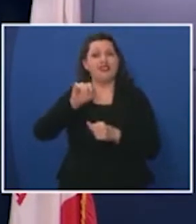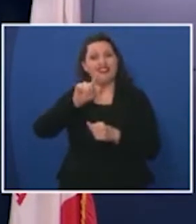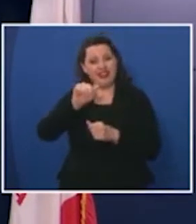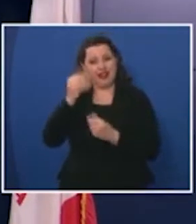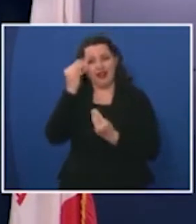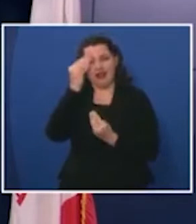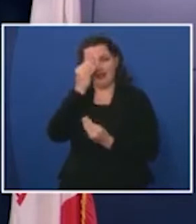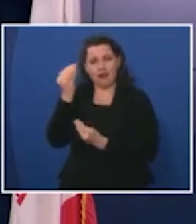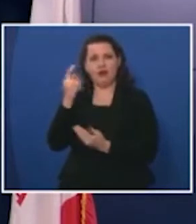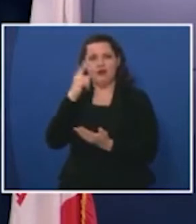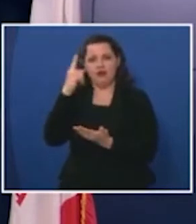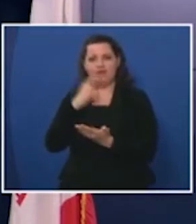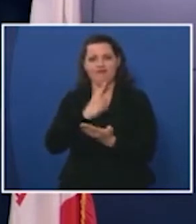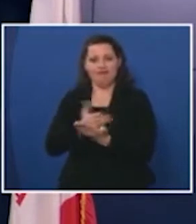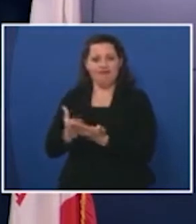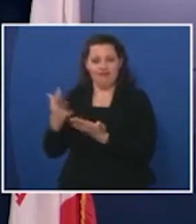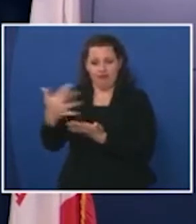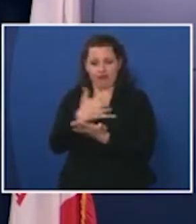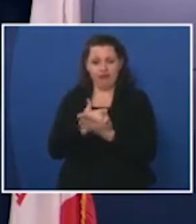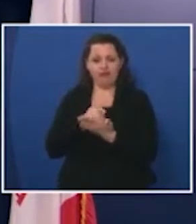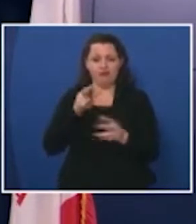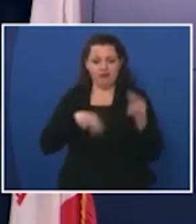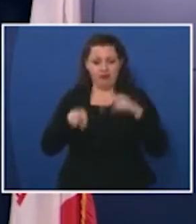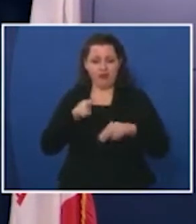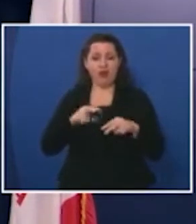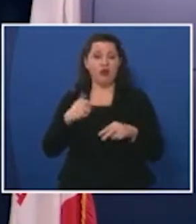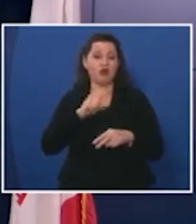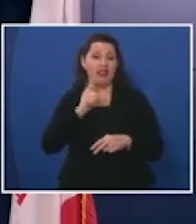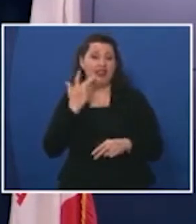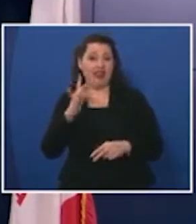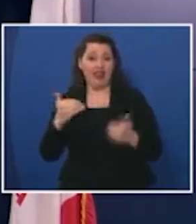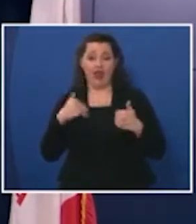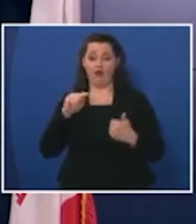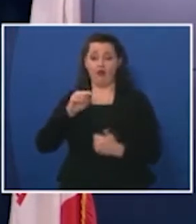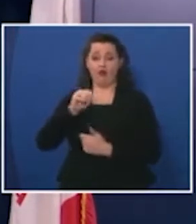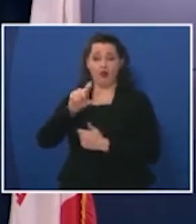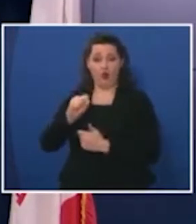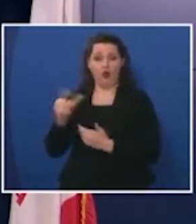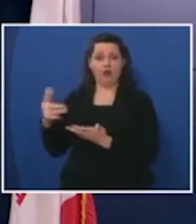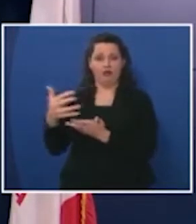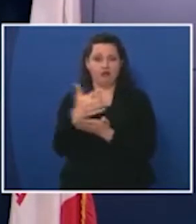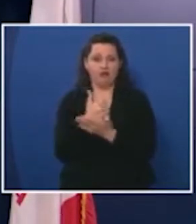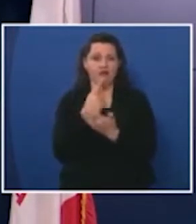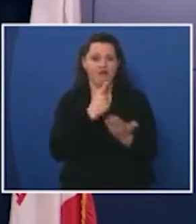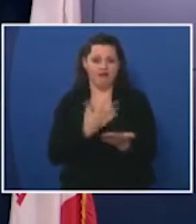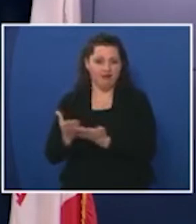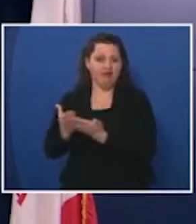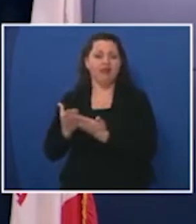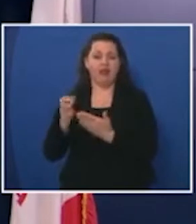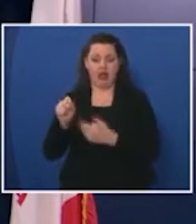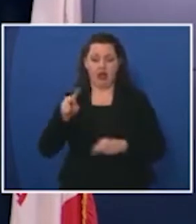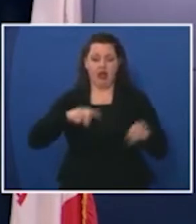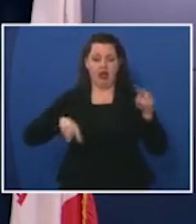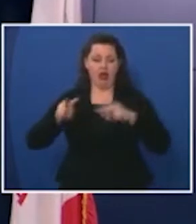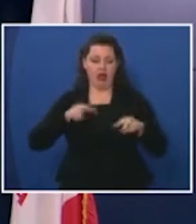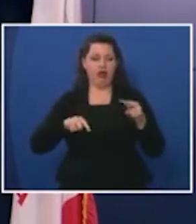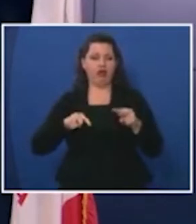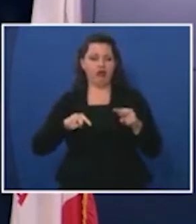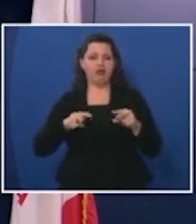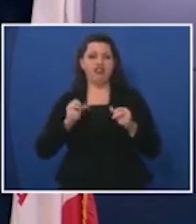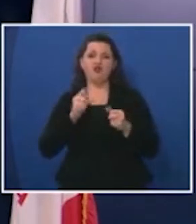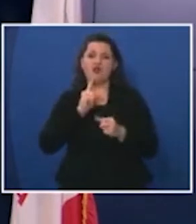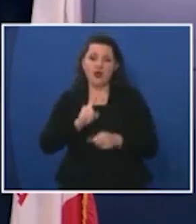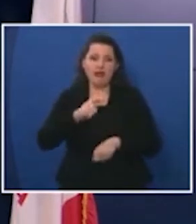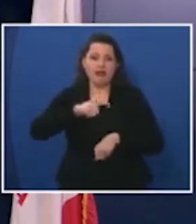we're very fortunate with the tools that we put in place it really allows the team to look at the data in